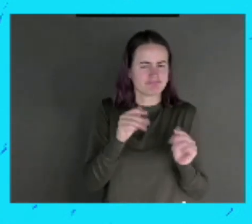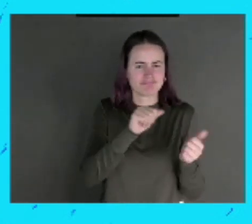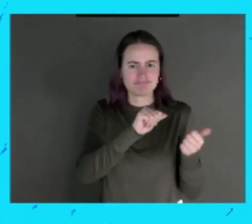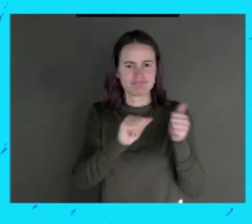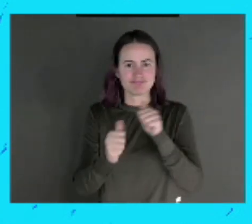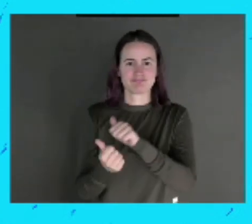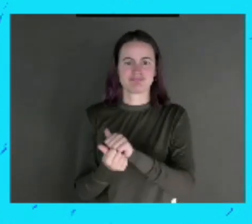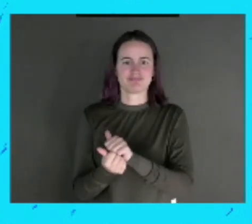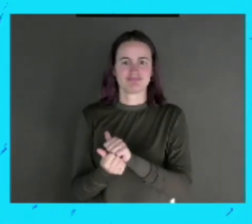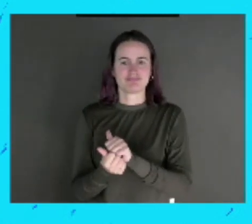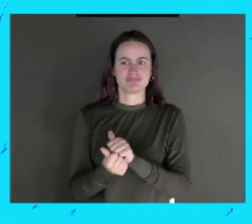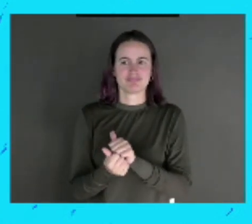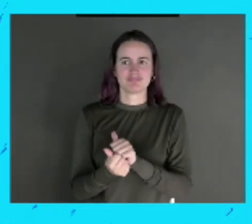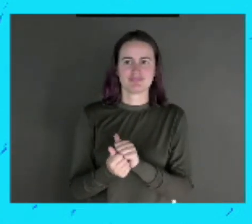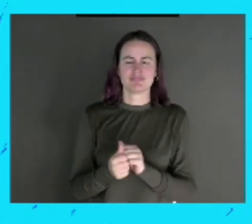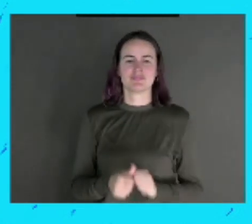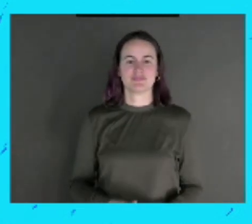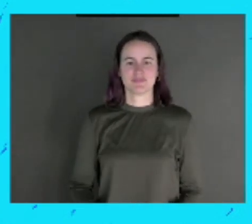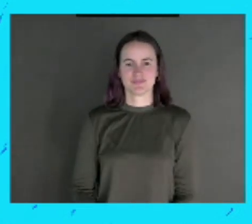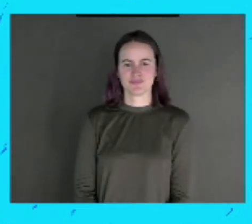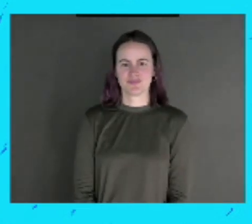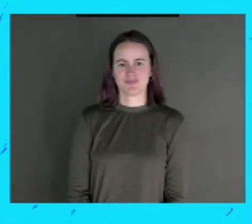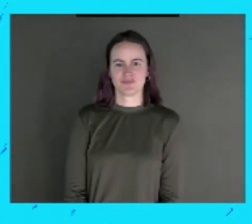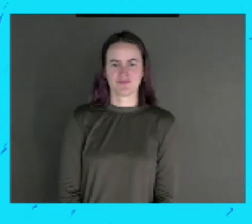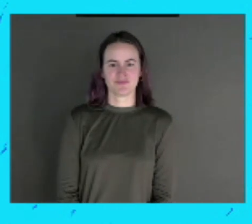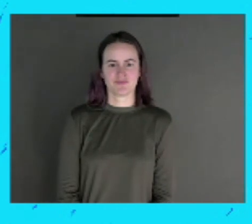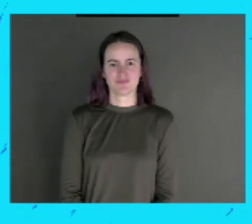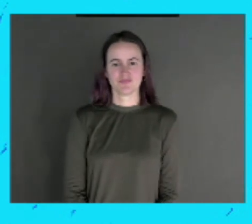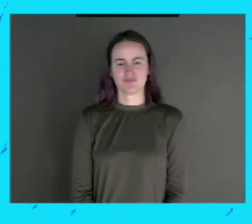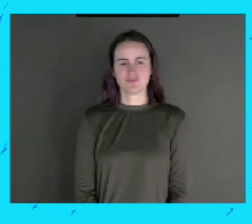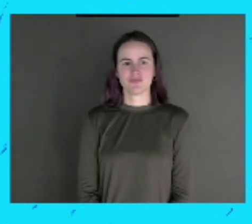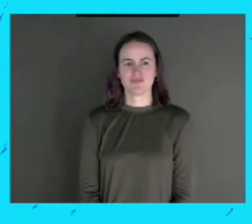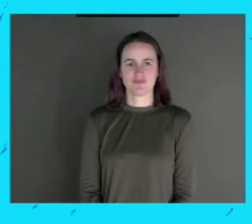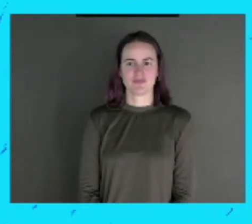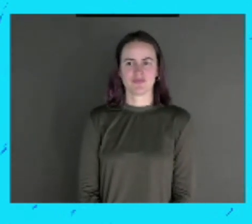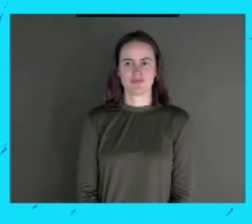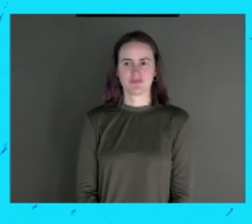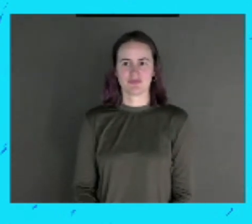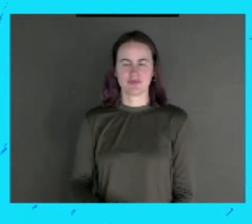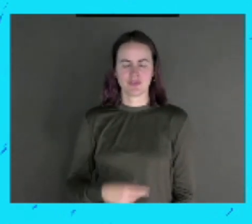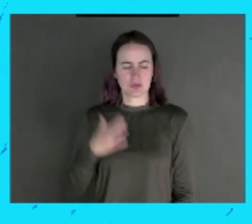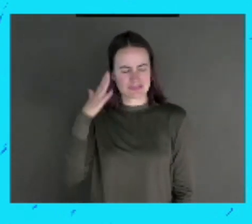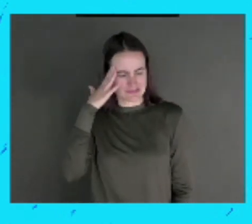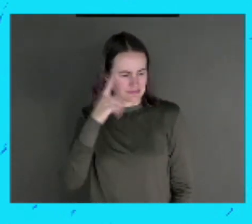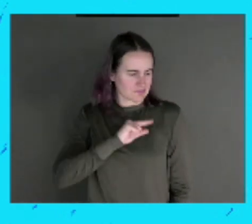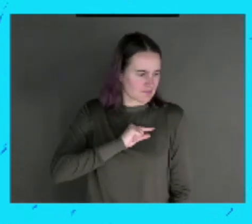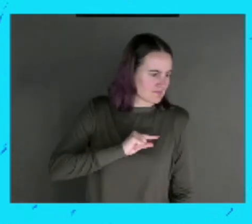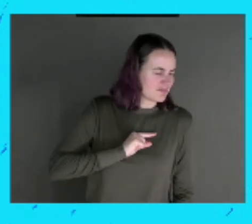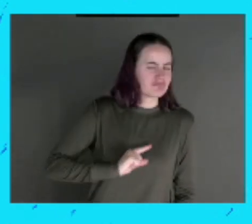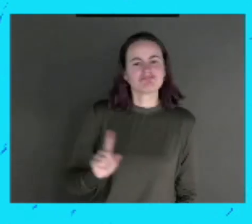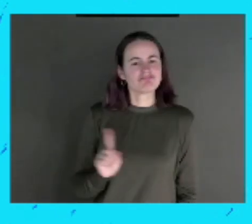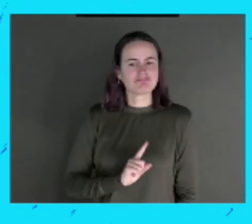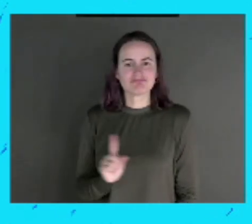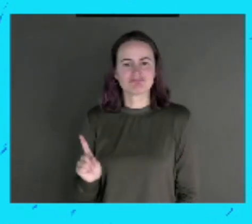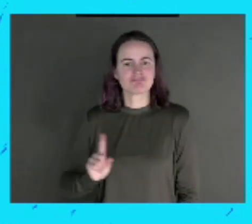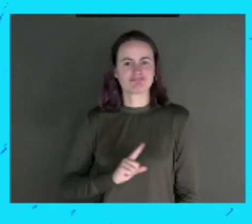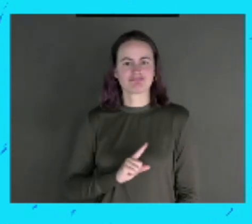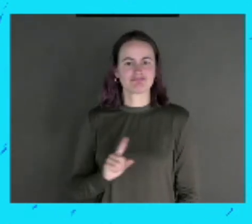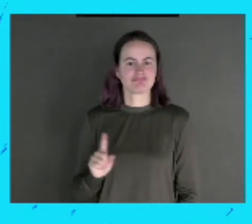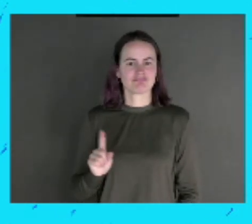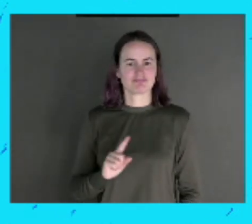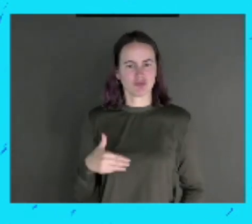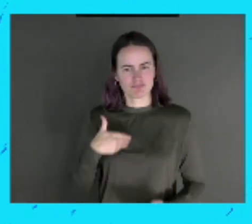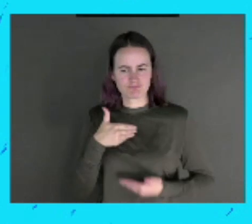safe. Never blame yourself in any case. Don't listen